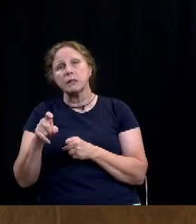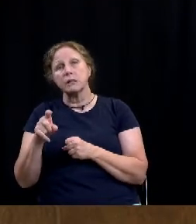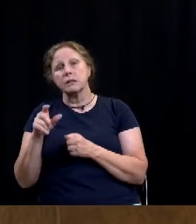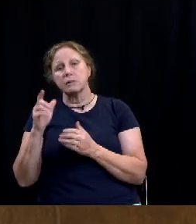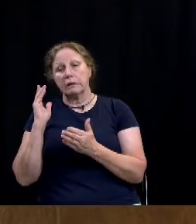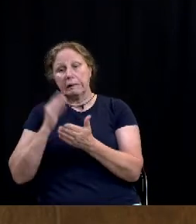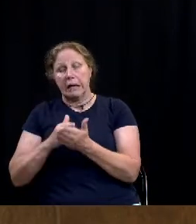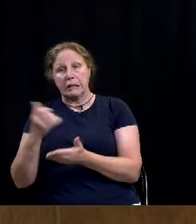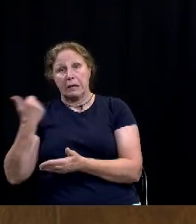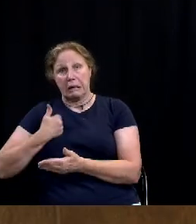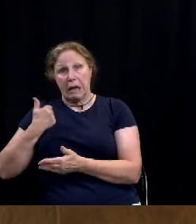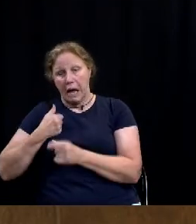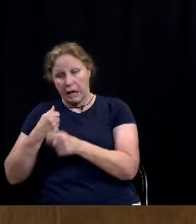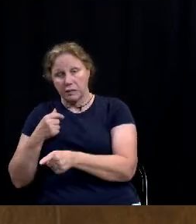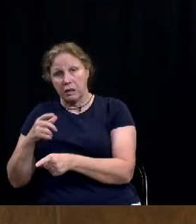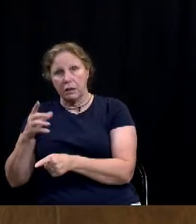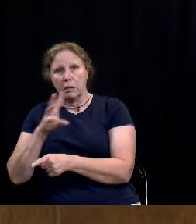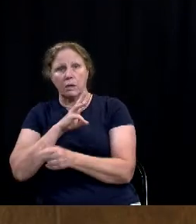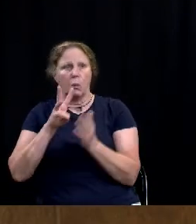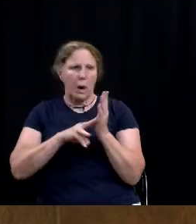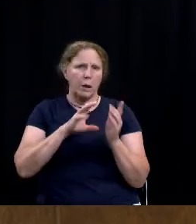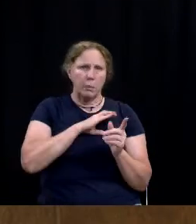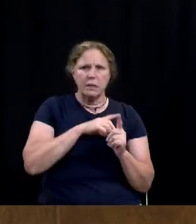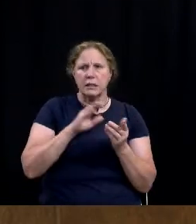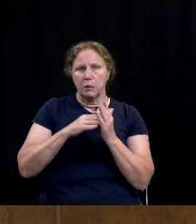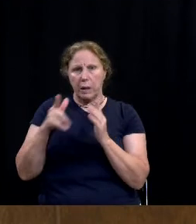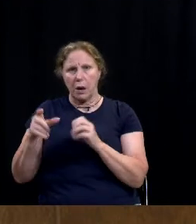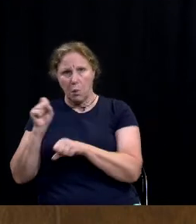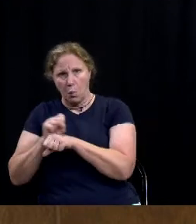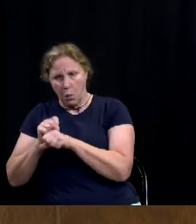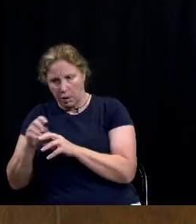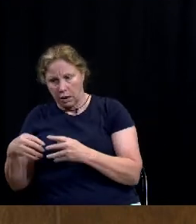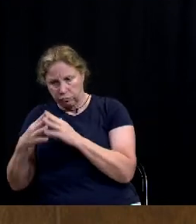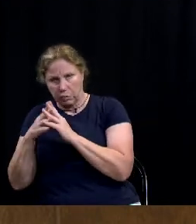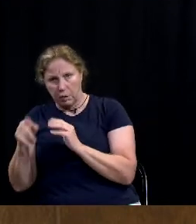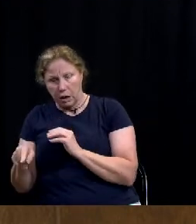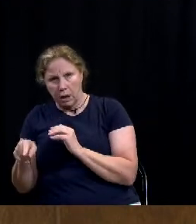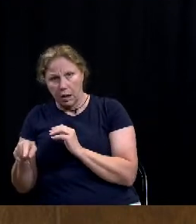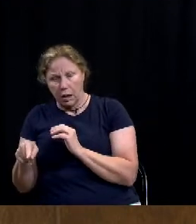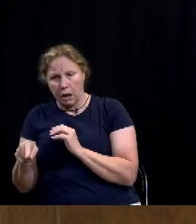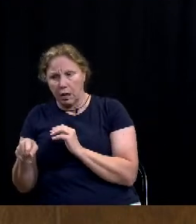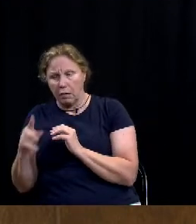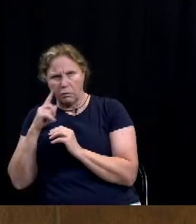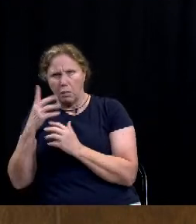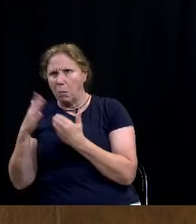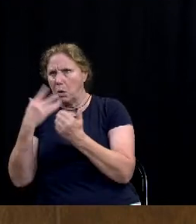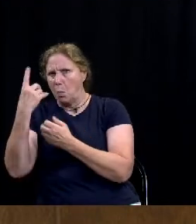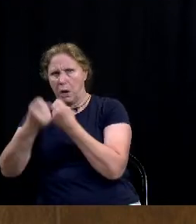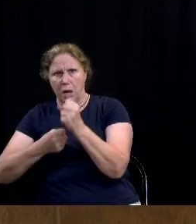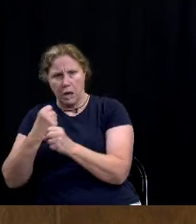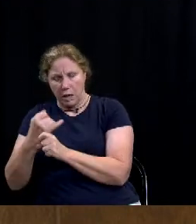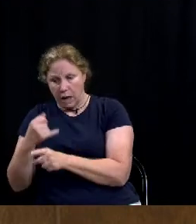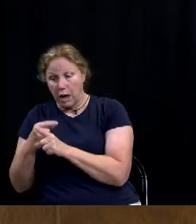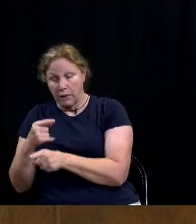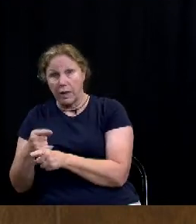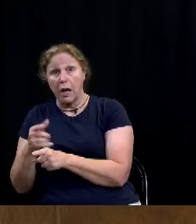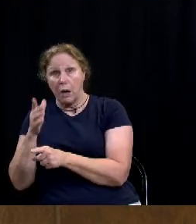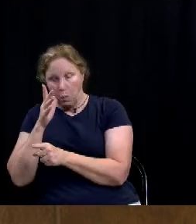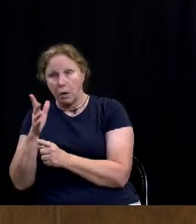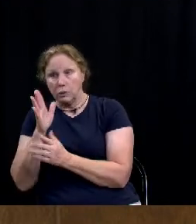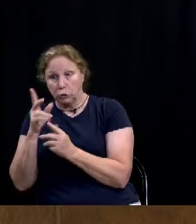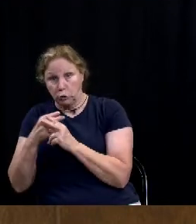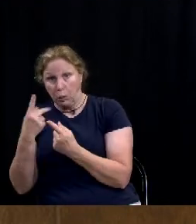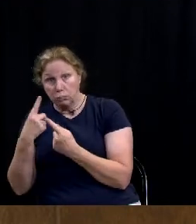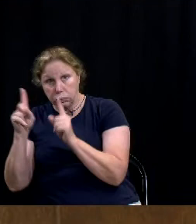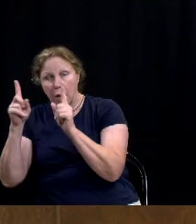know that that waco pd and and the city of waco have been working on uh for close to a year now that's coming to fruition i'm